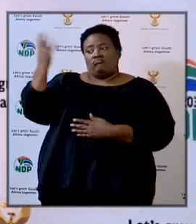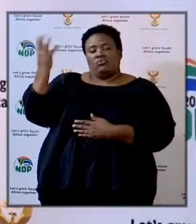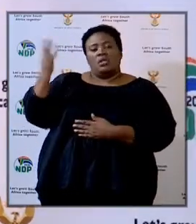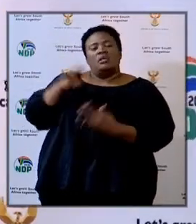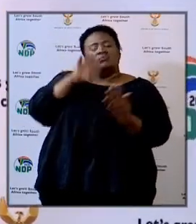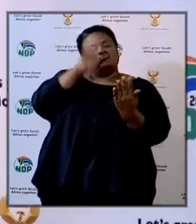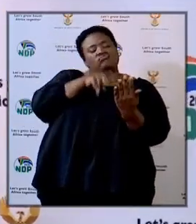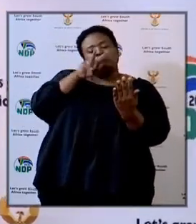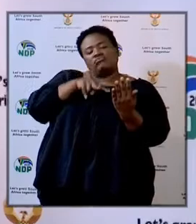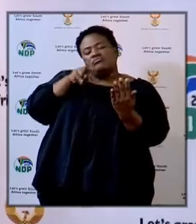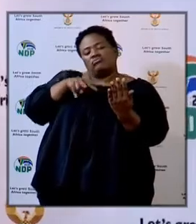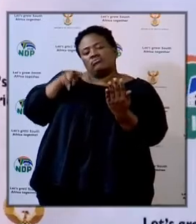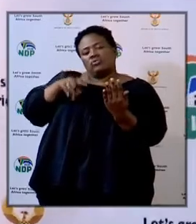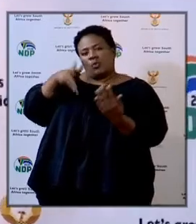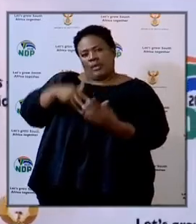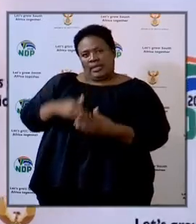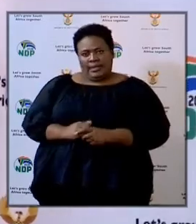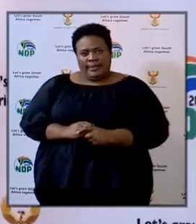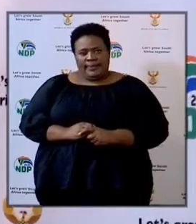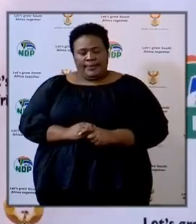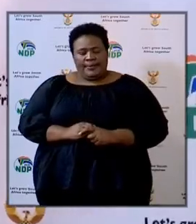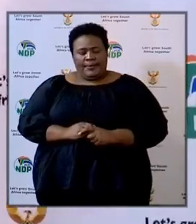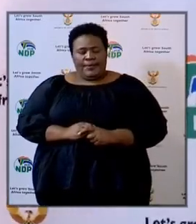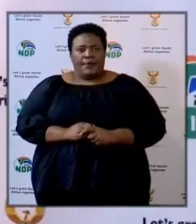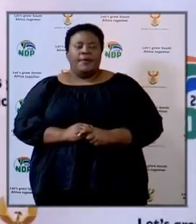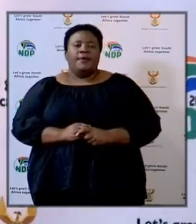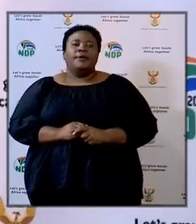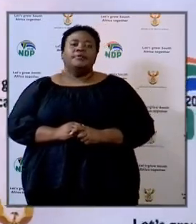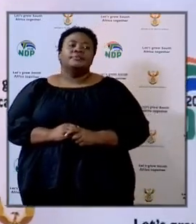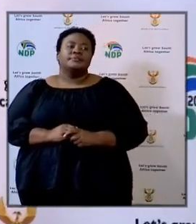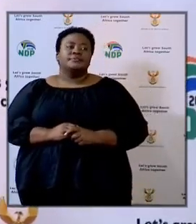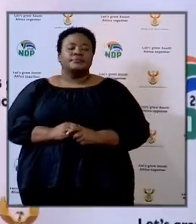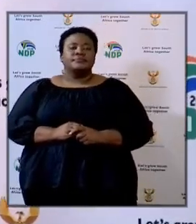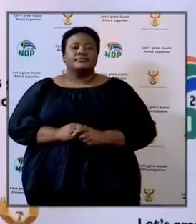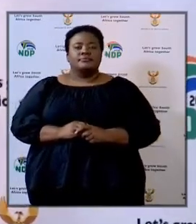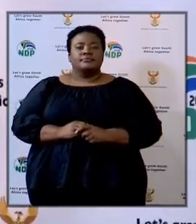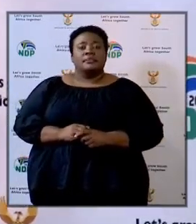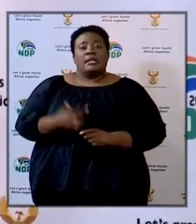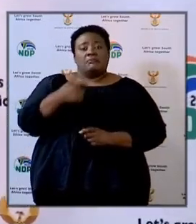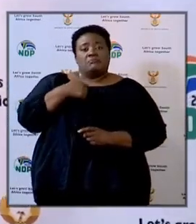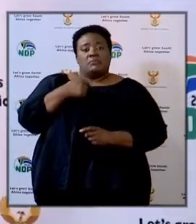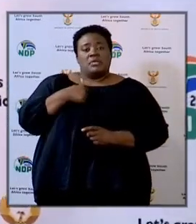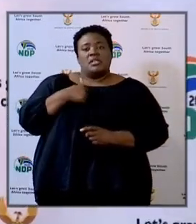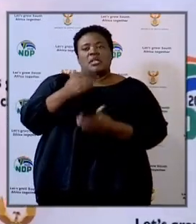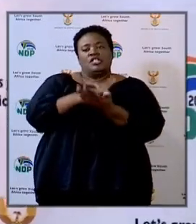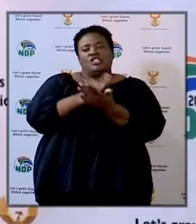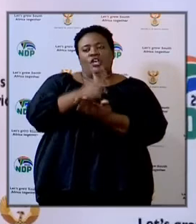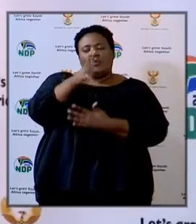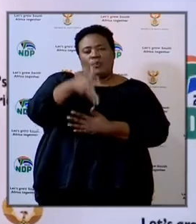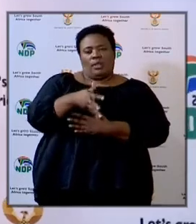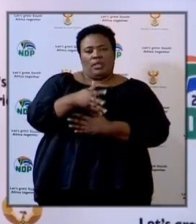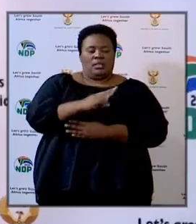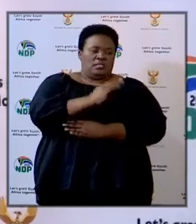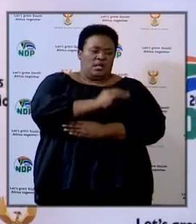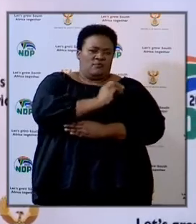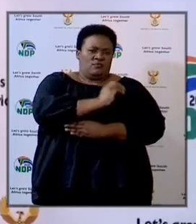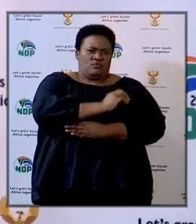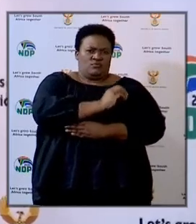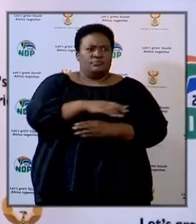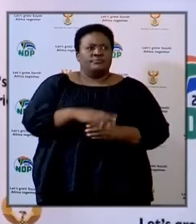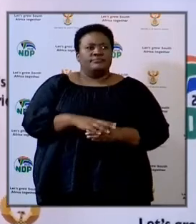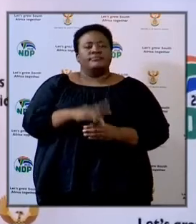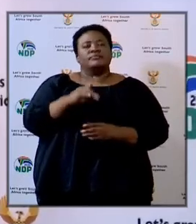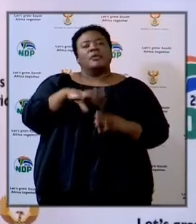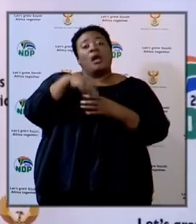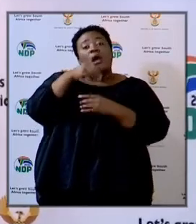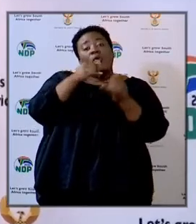that I'm going to share this afternoon. This is